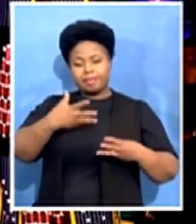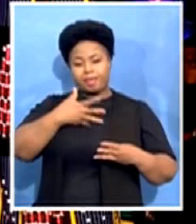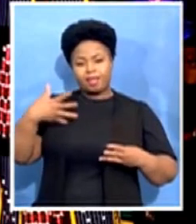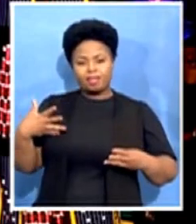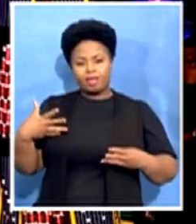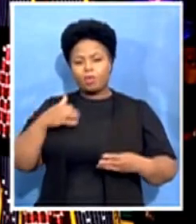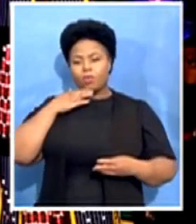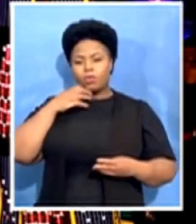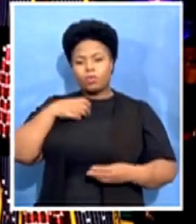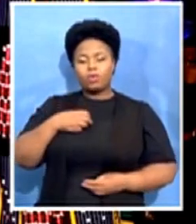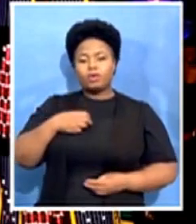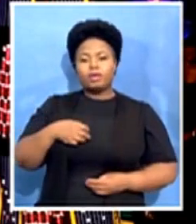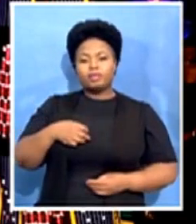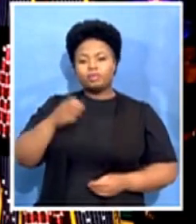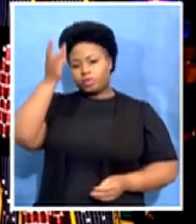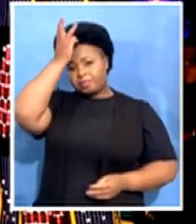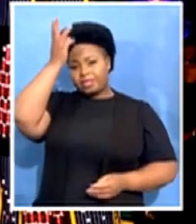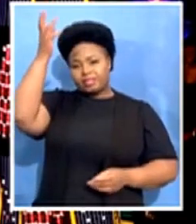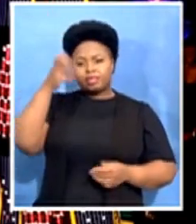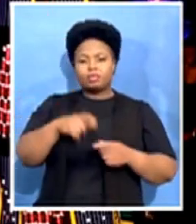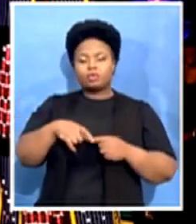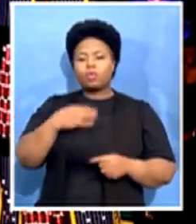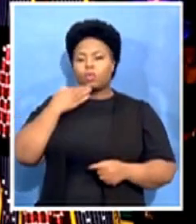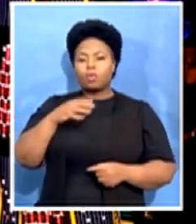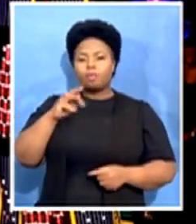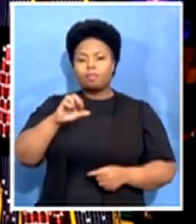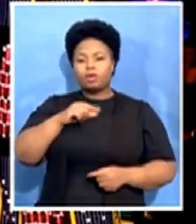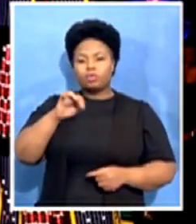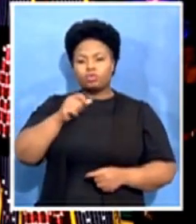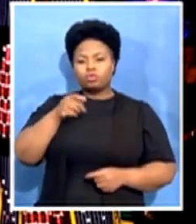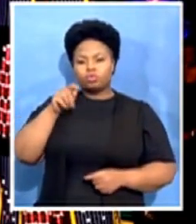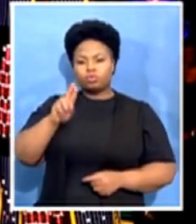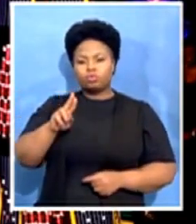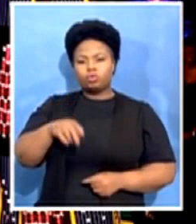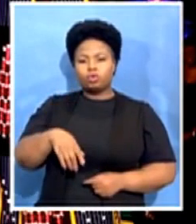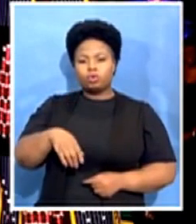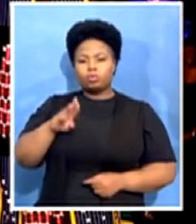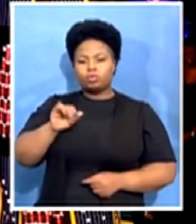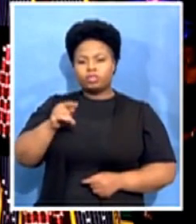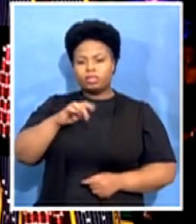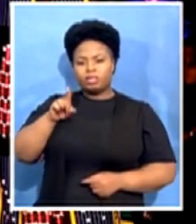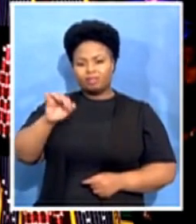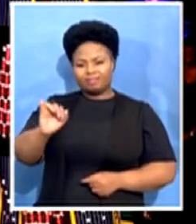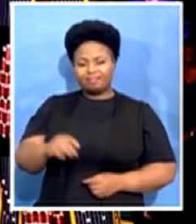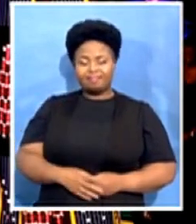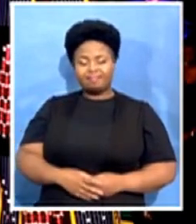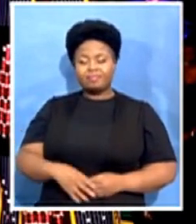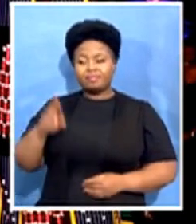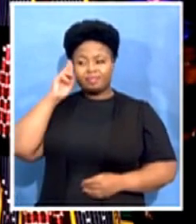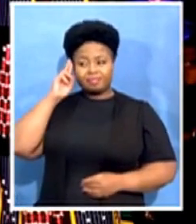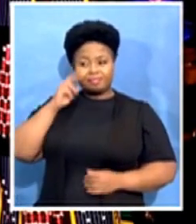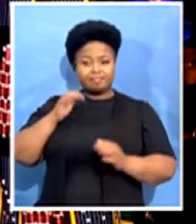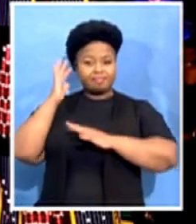Boutelis. History records that Princess Magogo composed Zulu classical